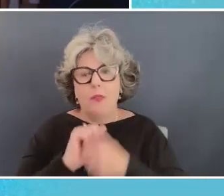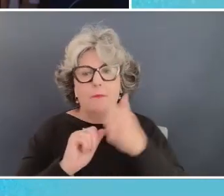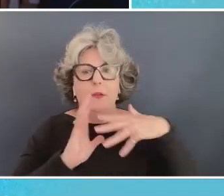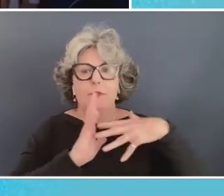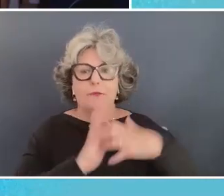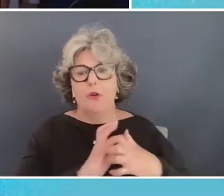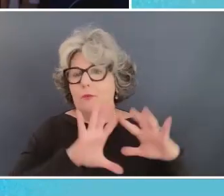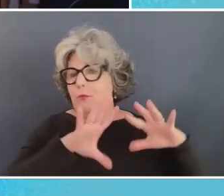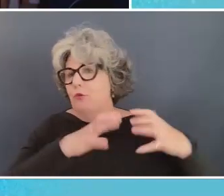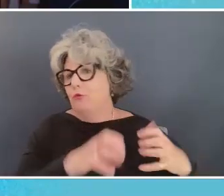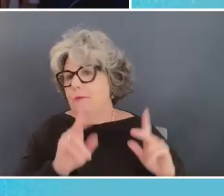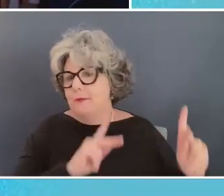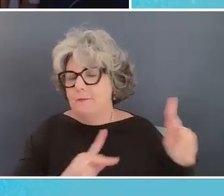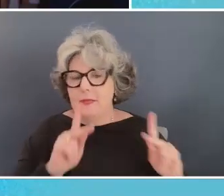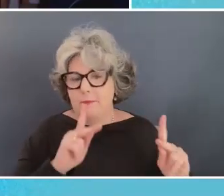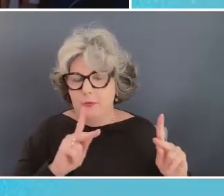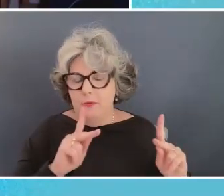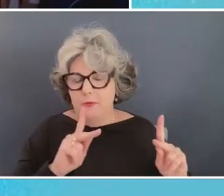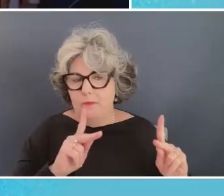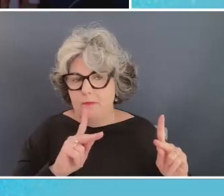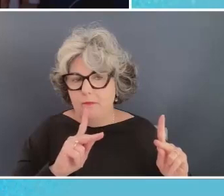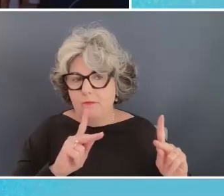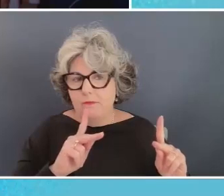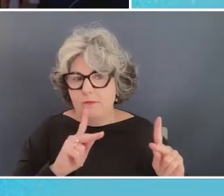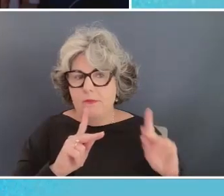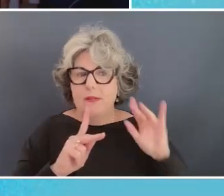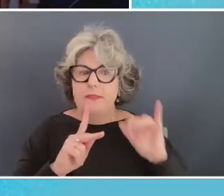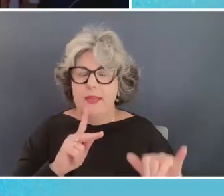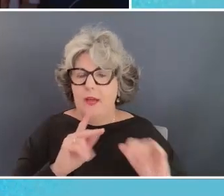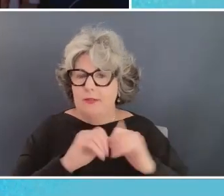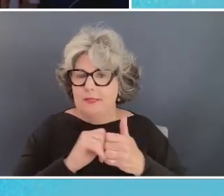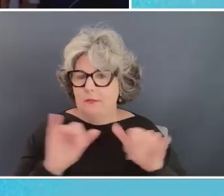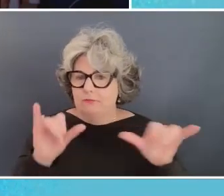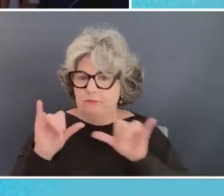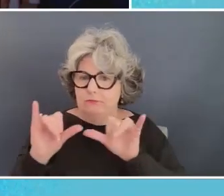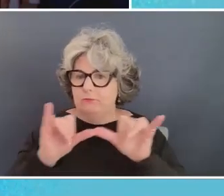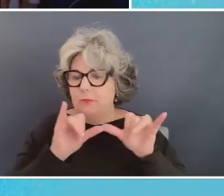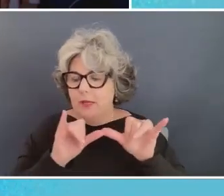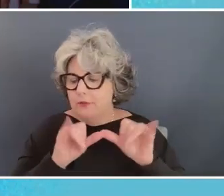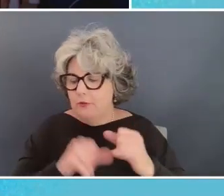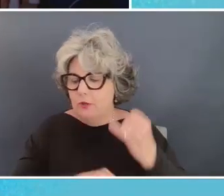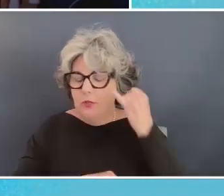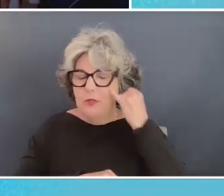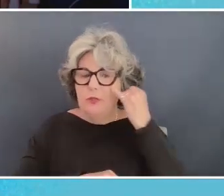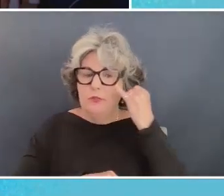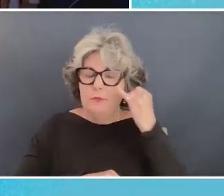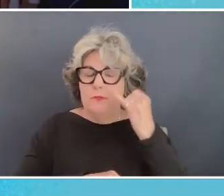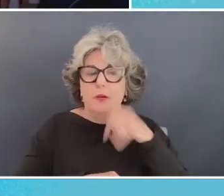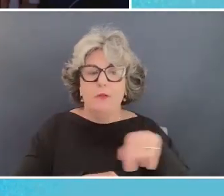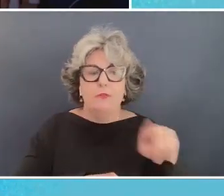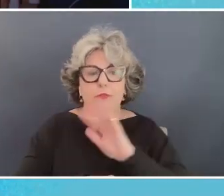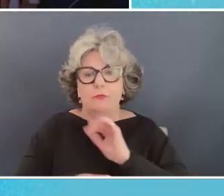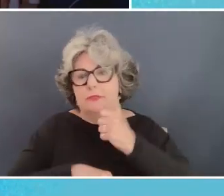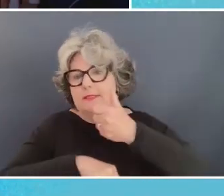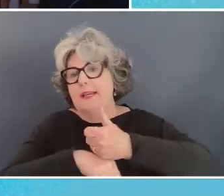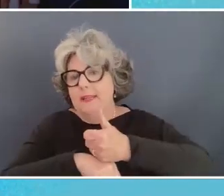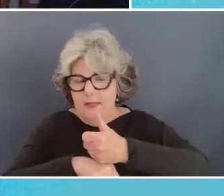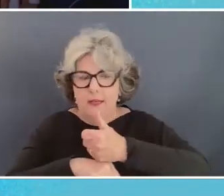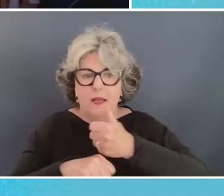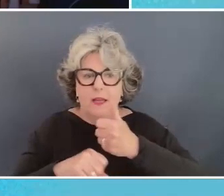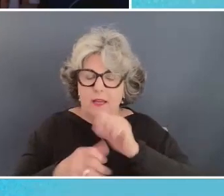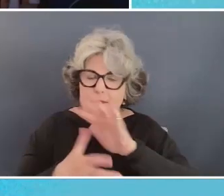as being the relevant metric uh so that when you are putting metrics in place